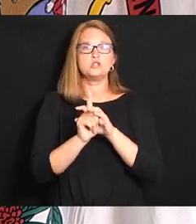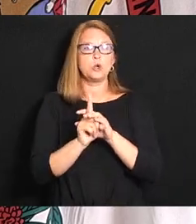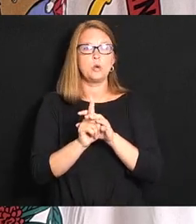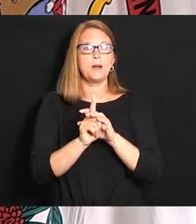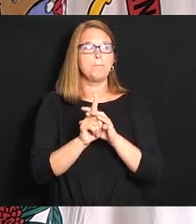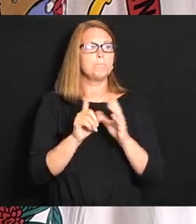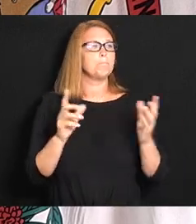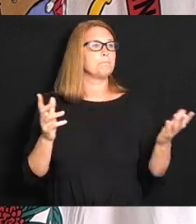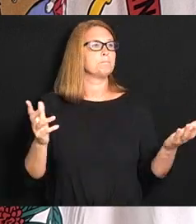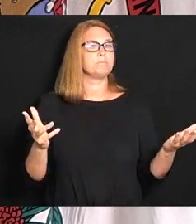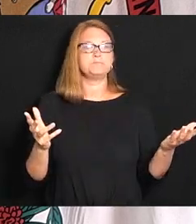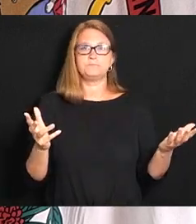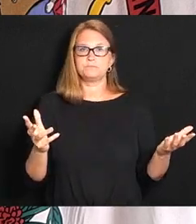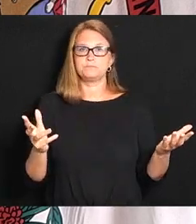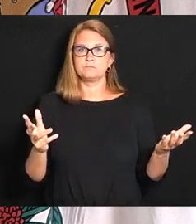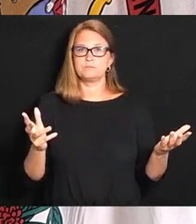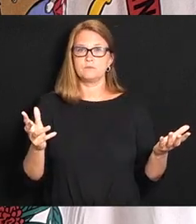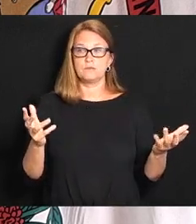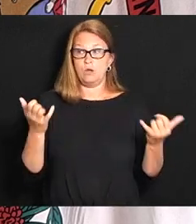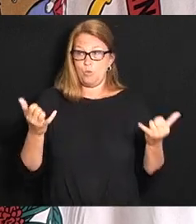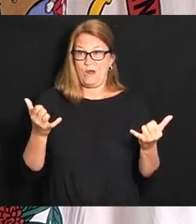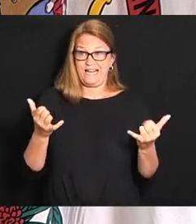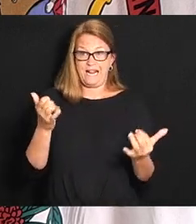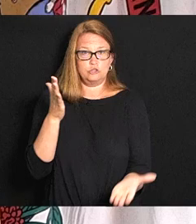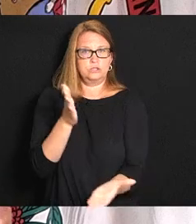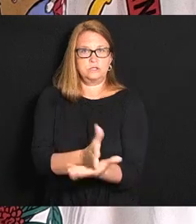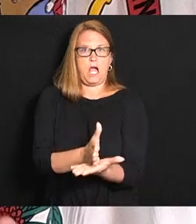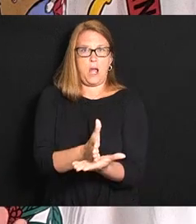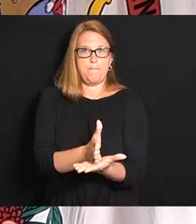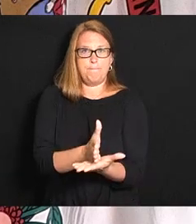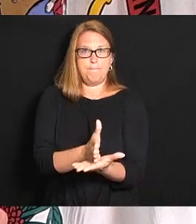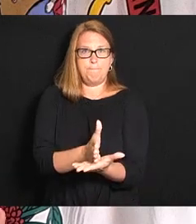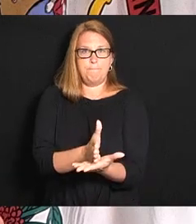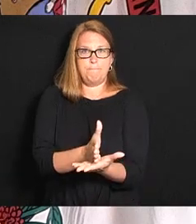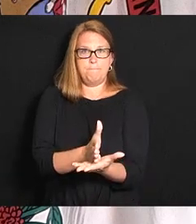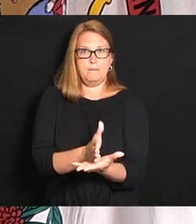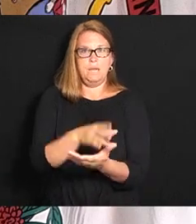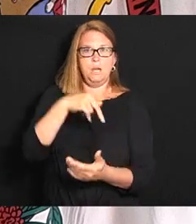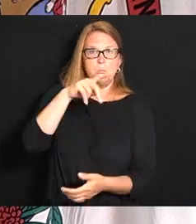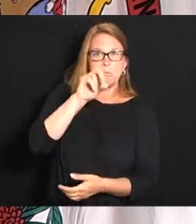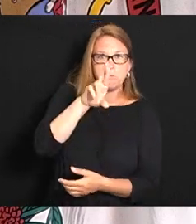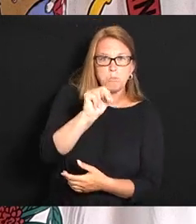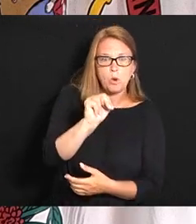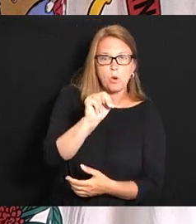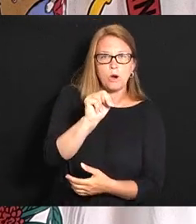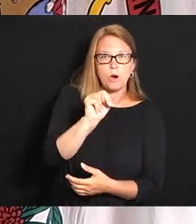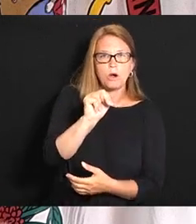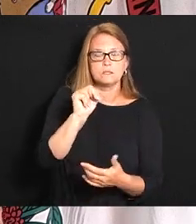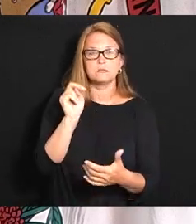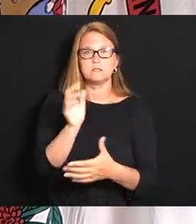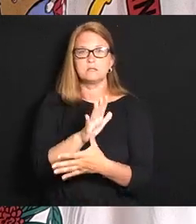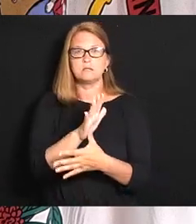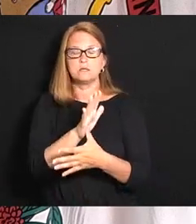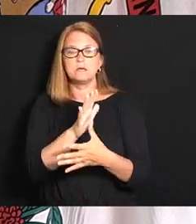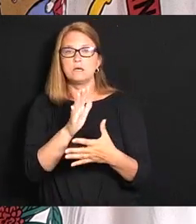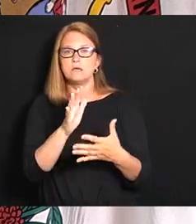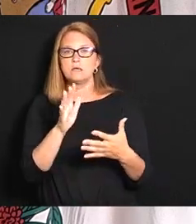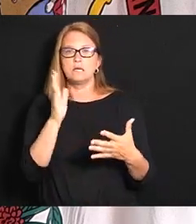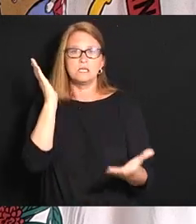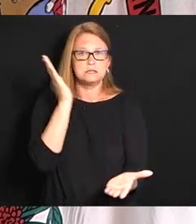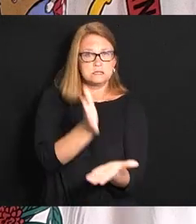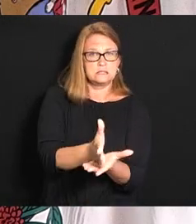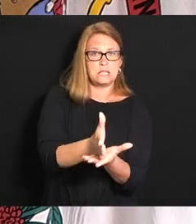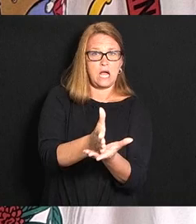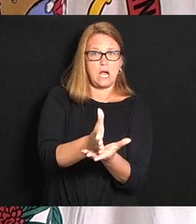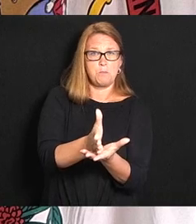okay let's stop all the porn that our kids are absorbing every day stop